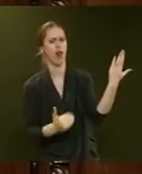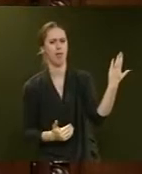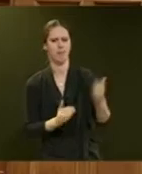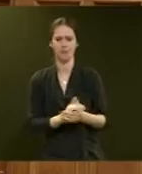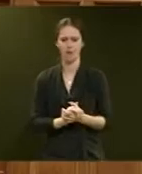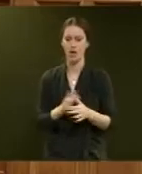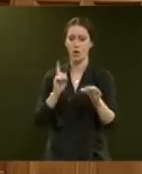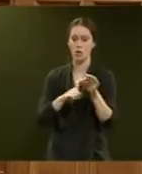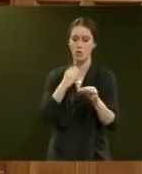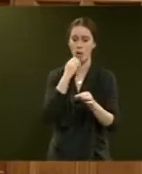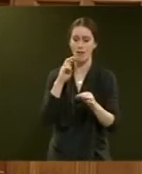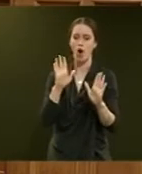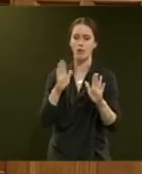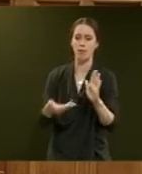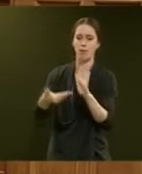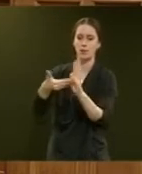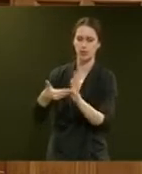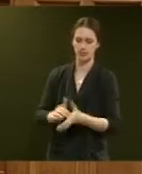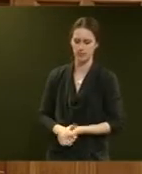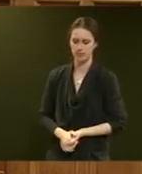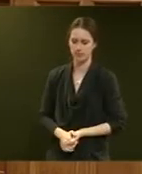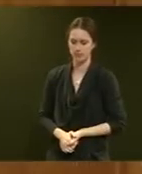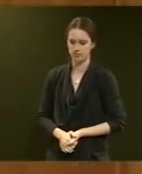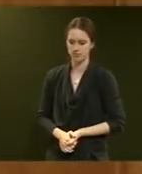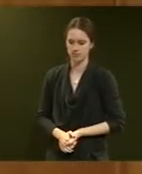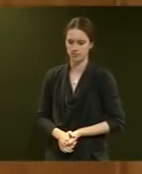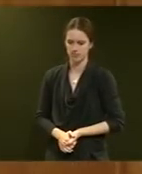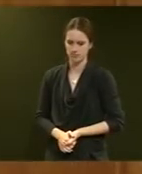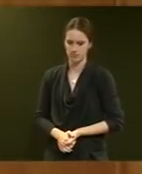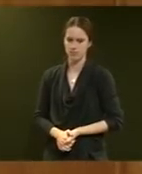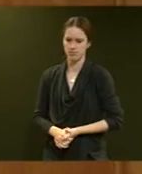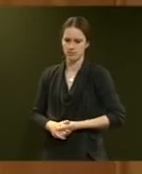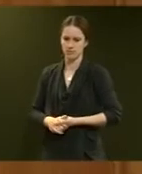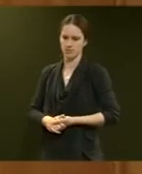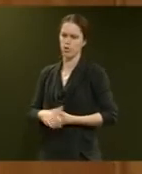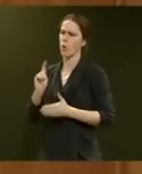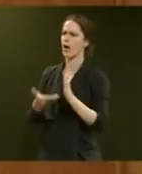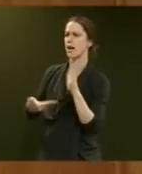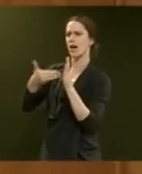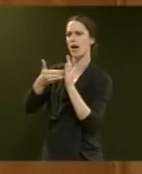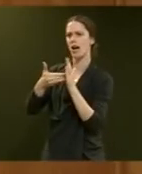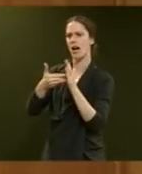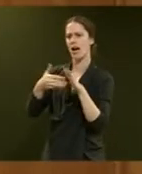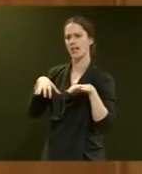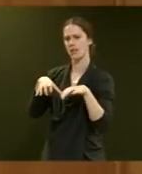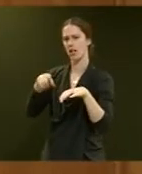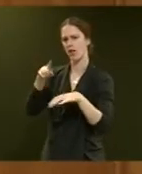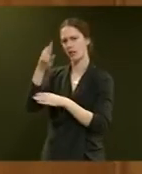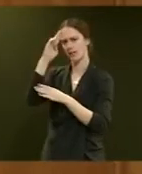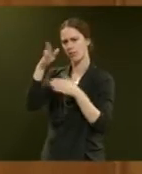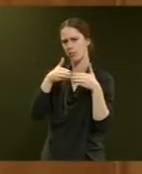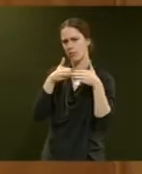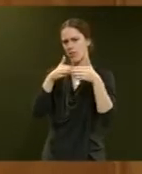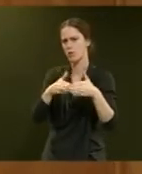Question number 11. Supplementary. further supplementary. Derek Ball. What additional activity are Navy patrol vessels conducting within New